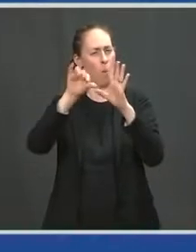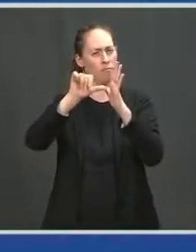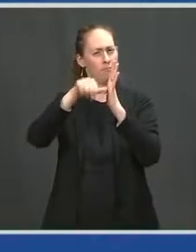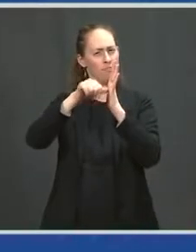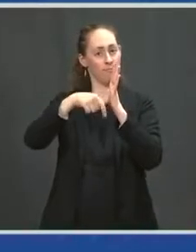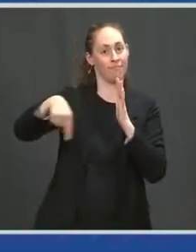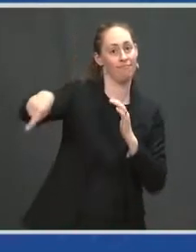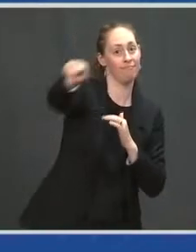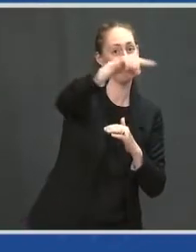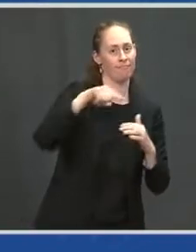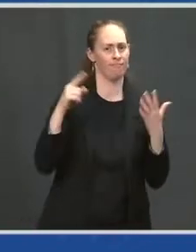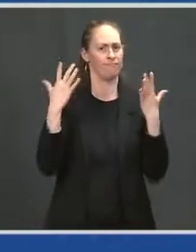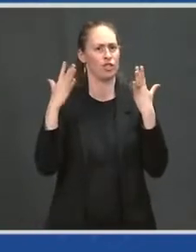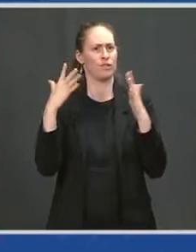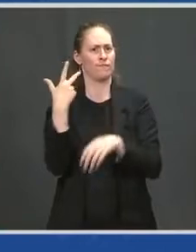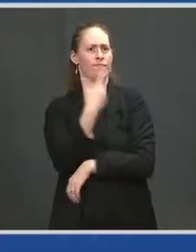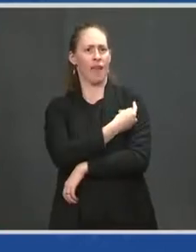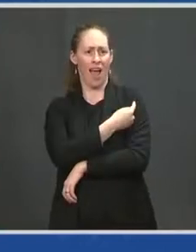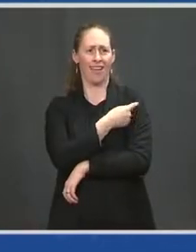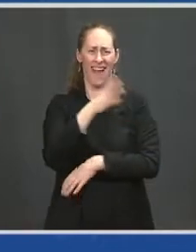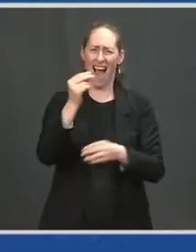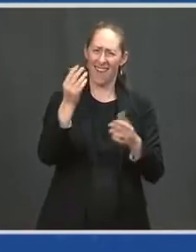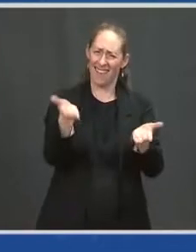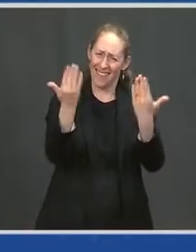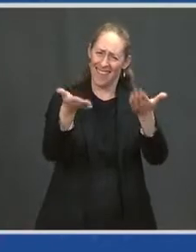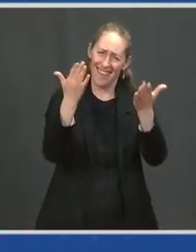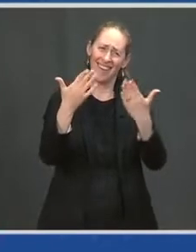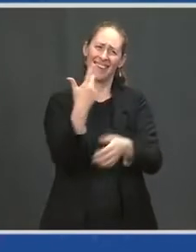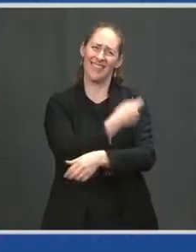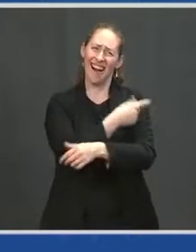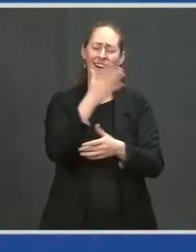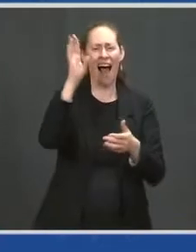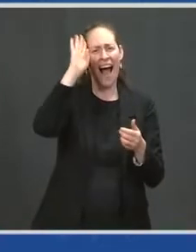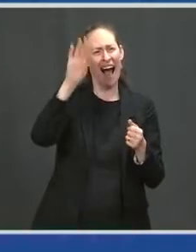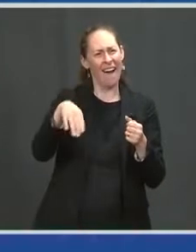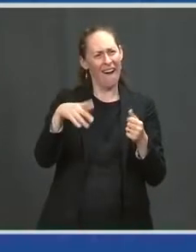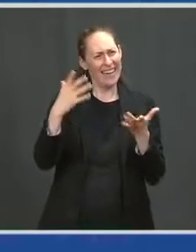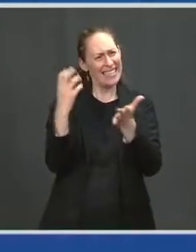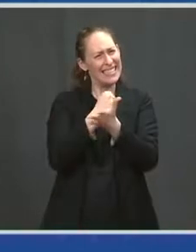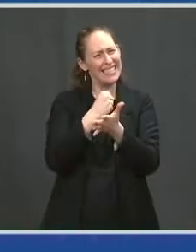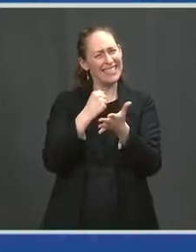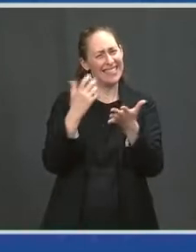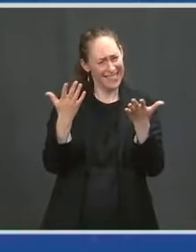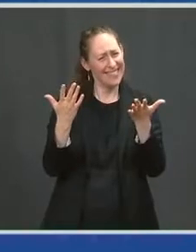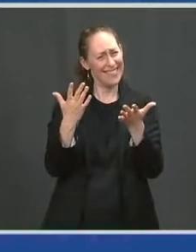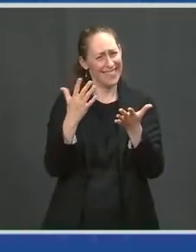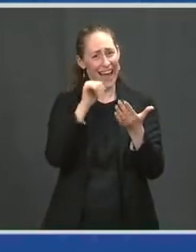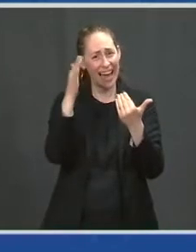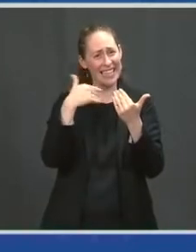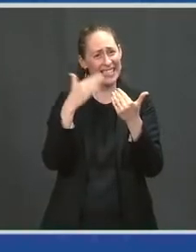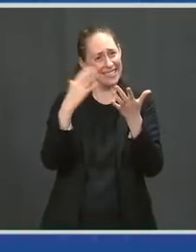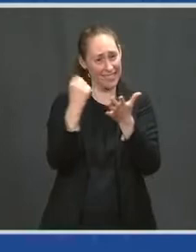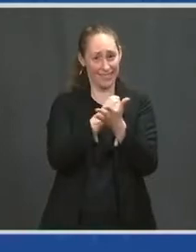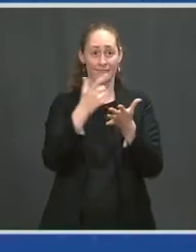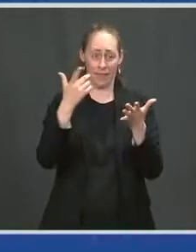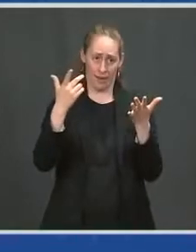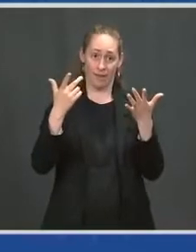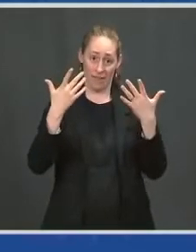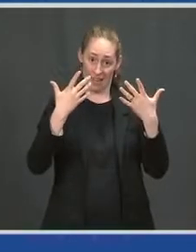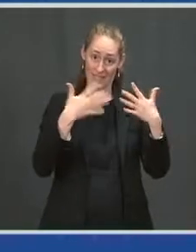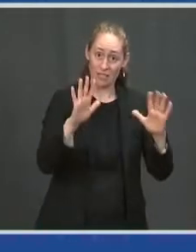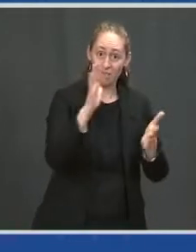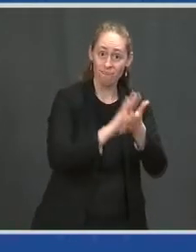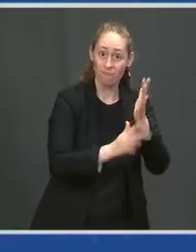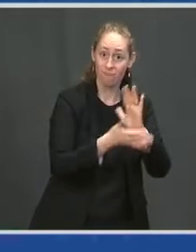So go get the shot. It's never been easier. And once you're fully vaccinated, you can